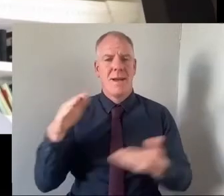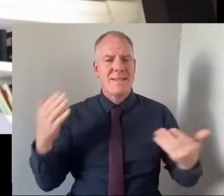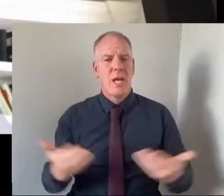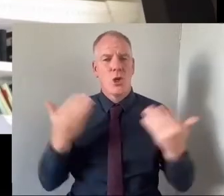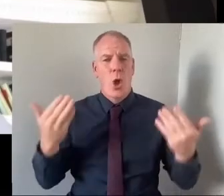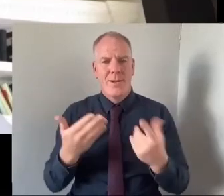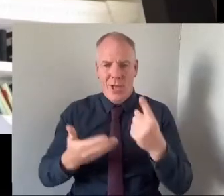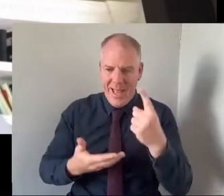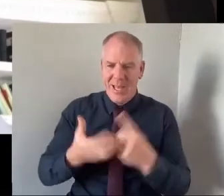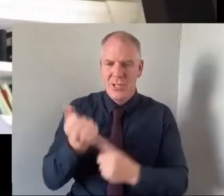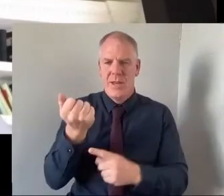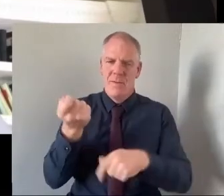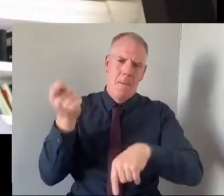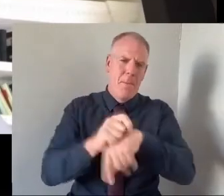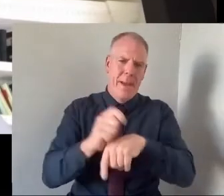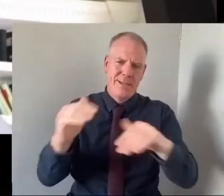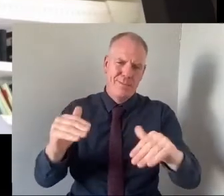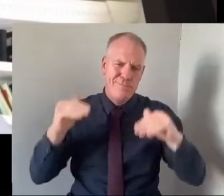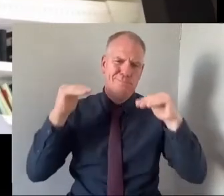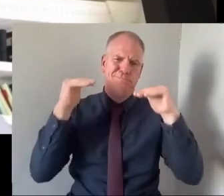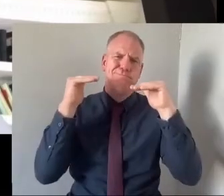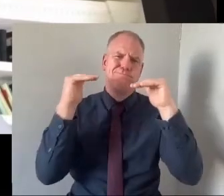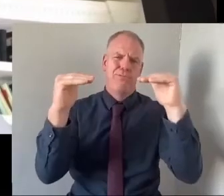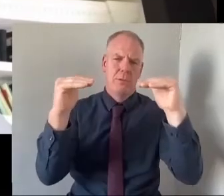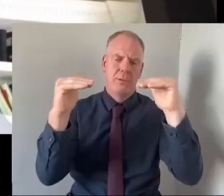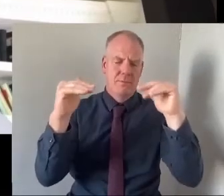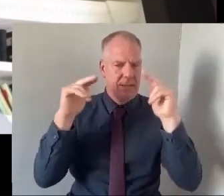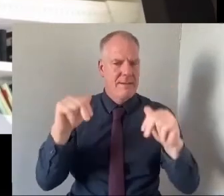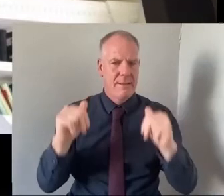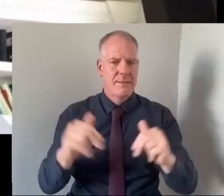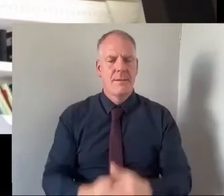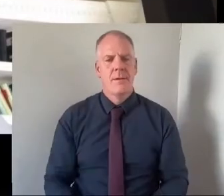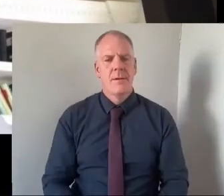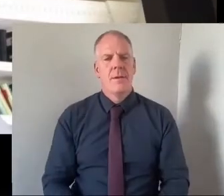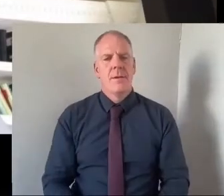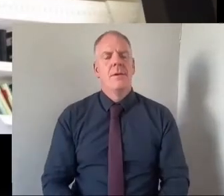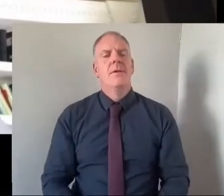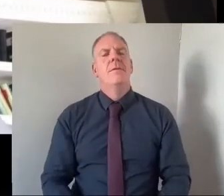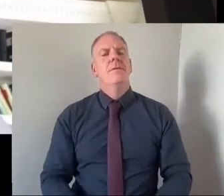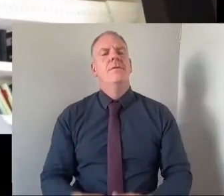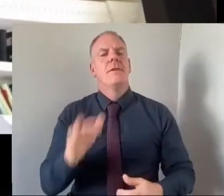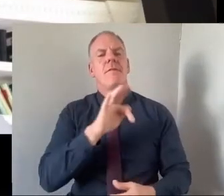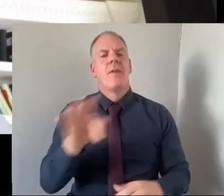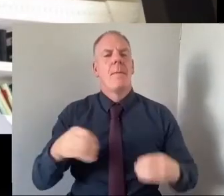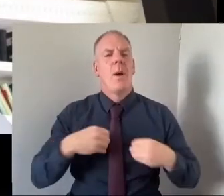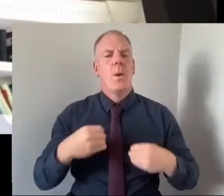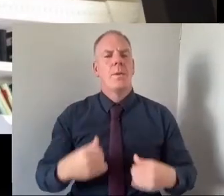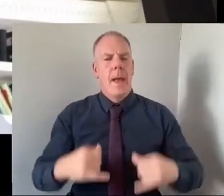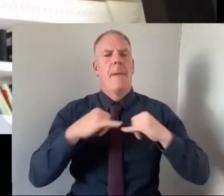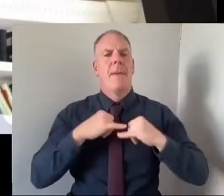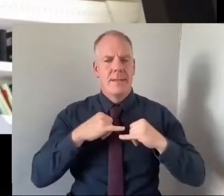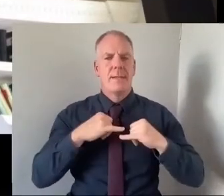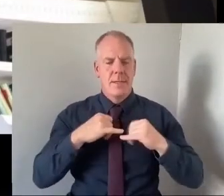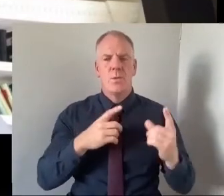as highly as they can within their own abilities and within